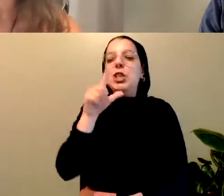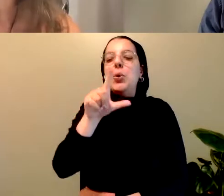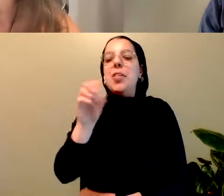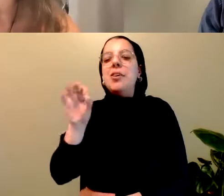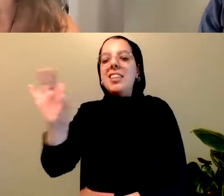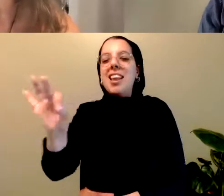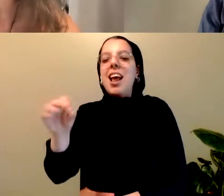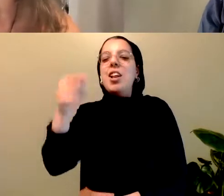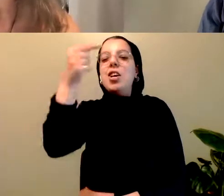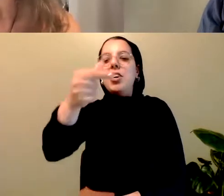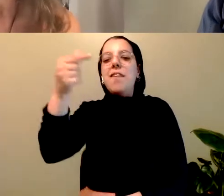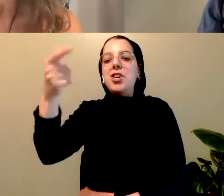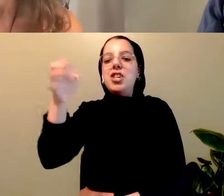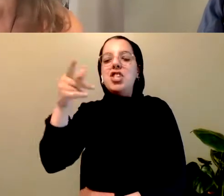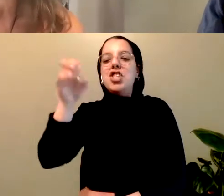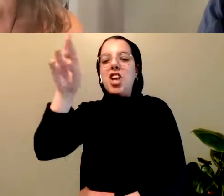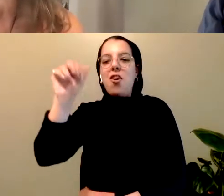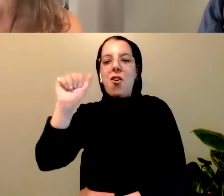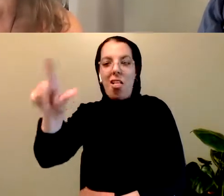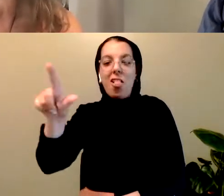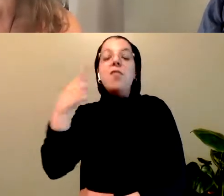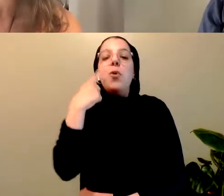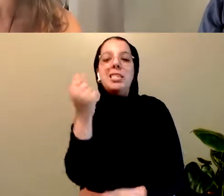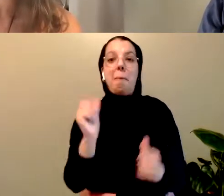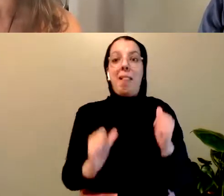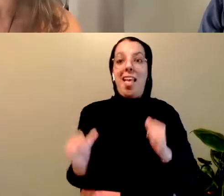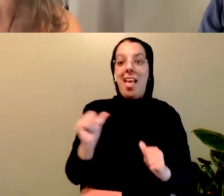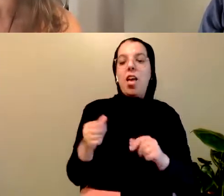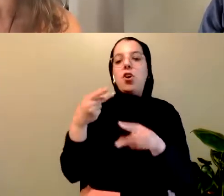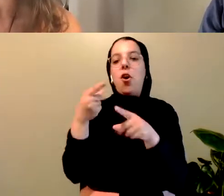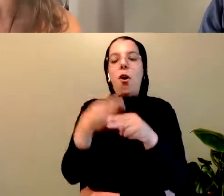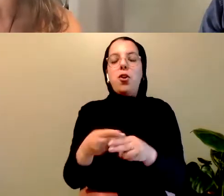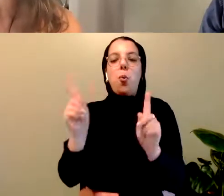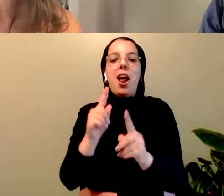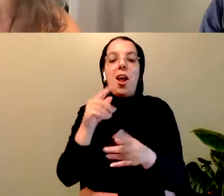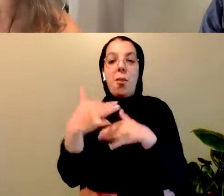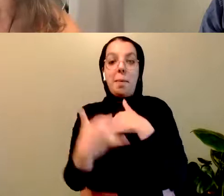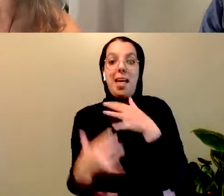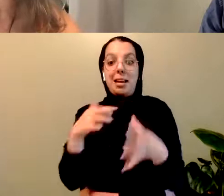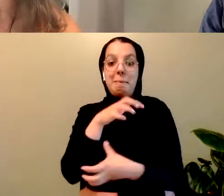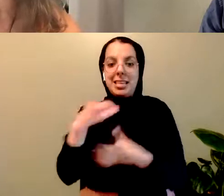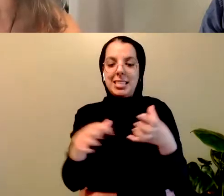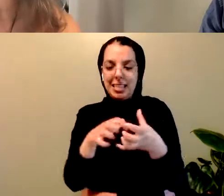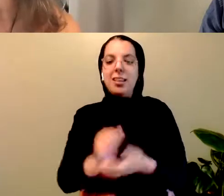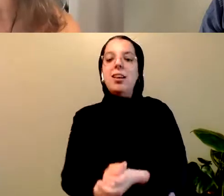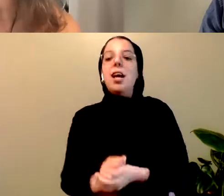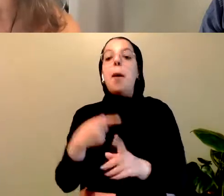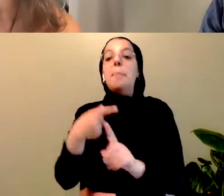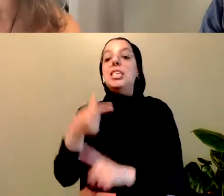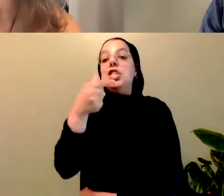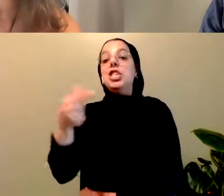play Where the Blood Mixes and a Governor General's Performing Arts Mentorship Award. And he was a Gigi Literary Award